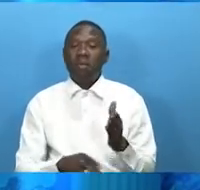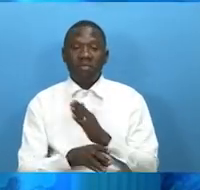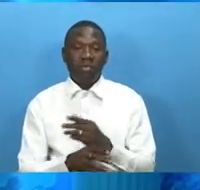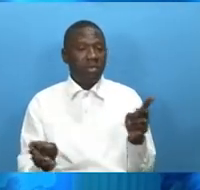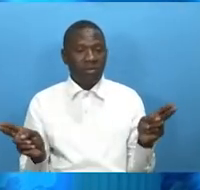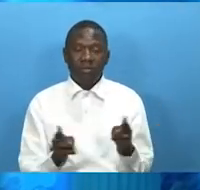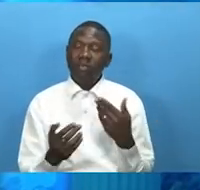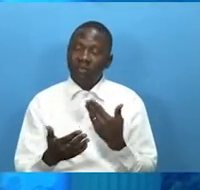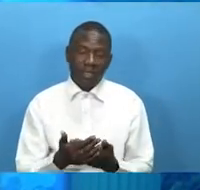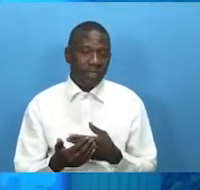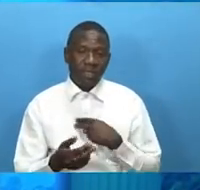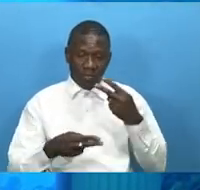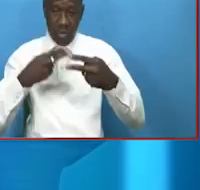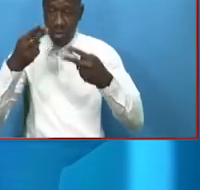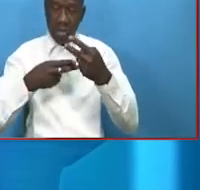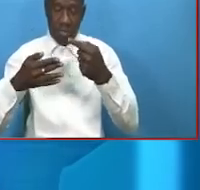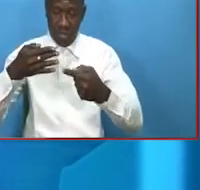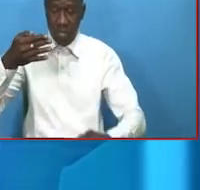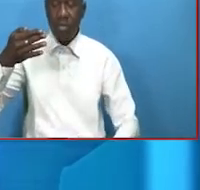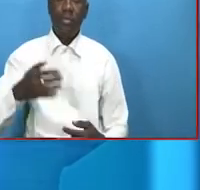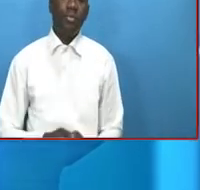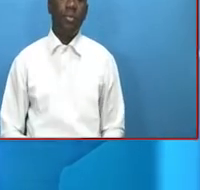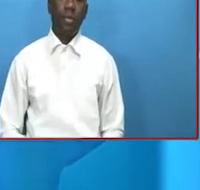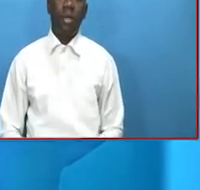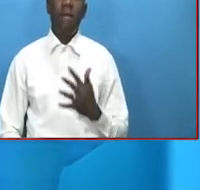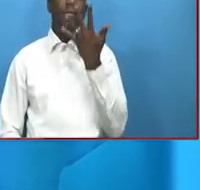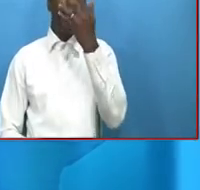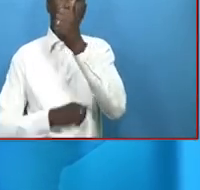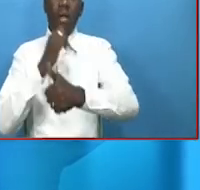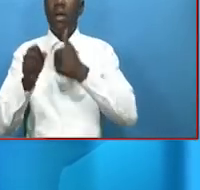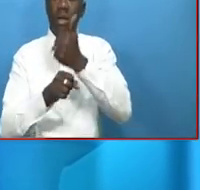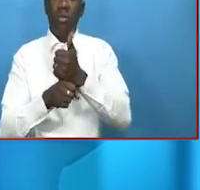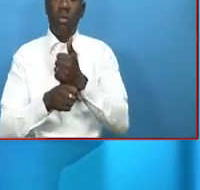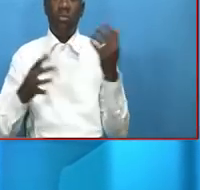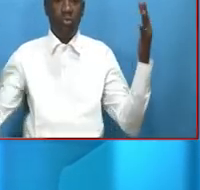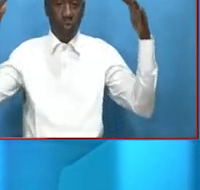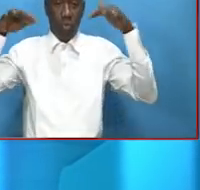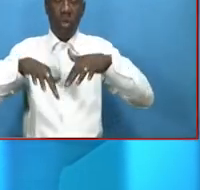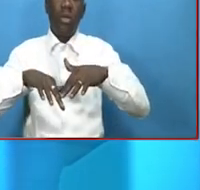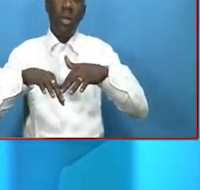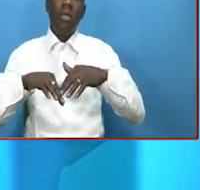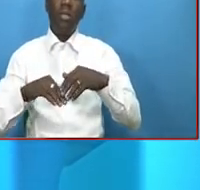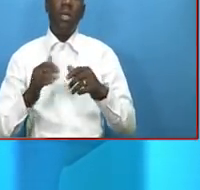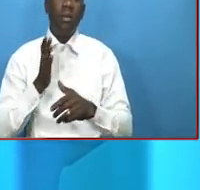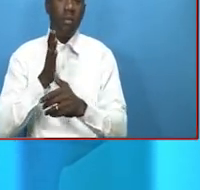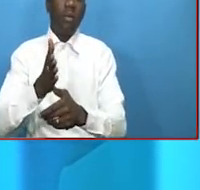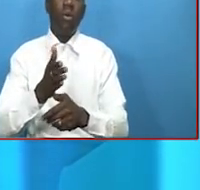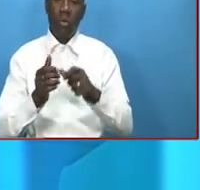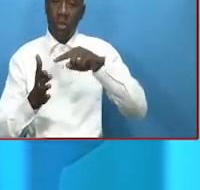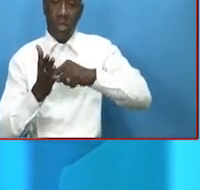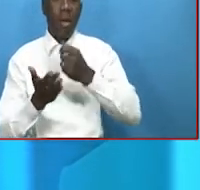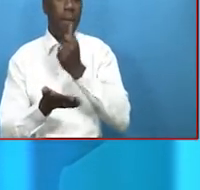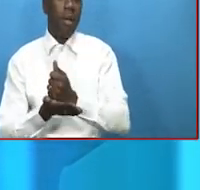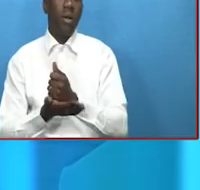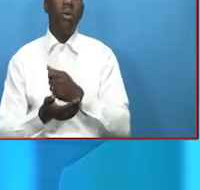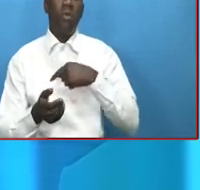this news bulletin, let's recap our main headlines. At the fifth annual Stake in the Nation Forum, the Deputy Governor of the Central Bank of the